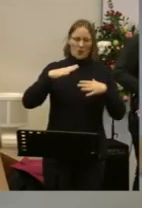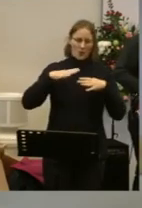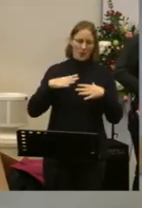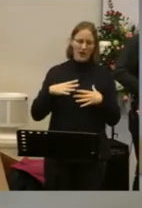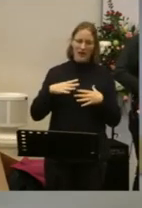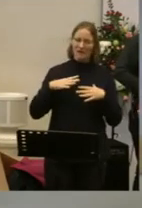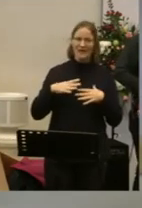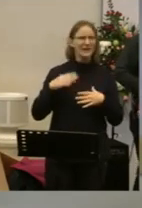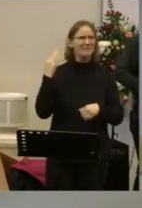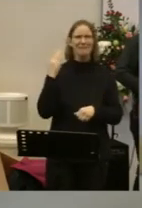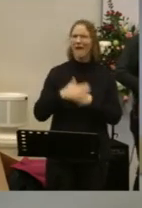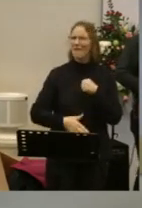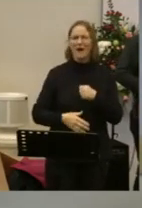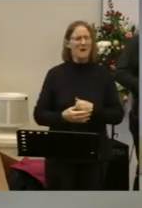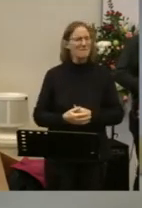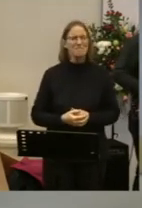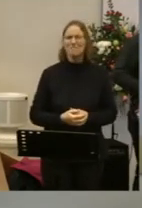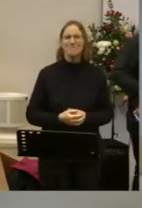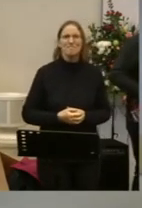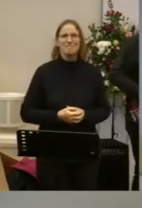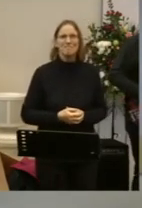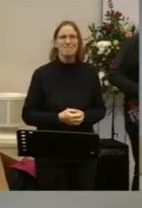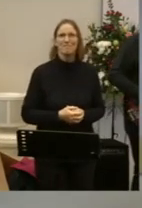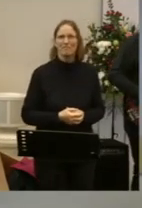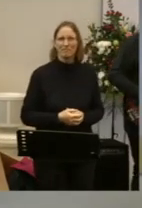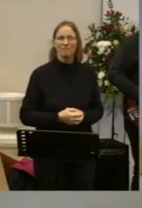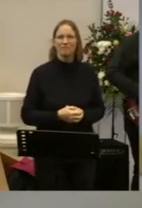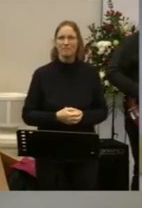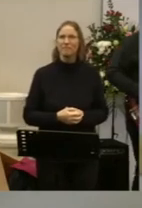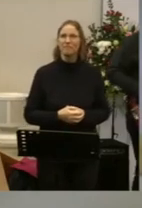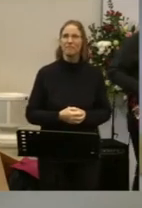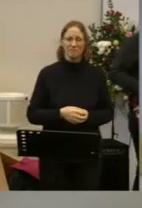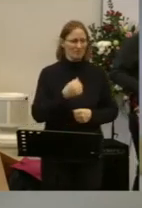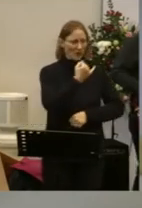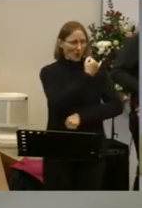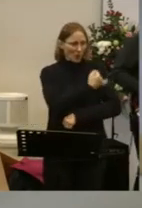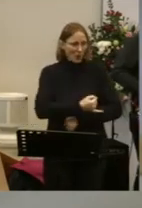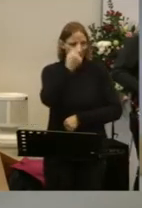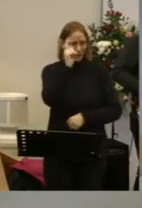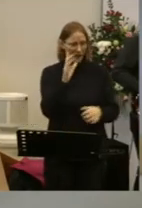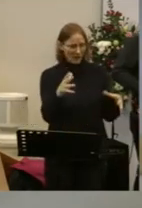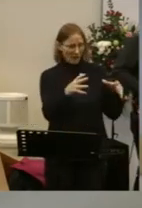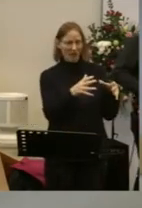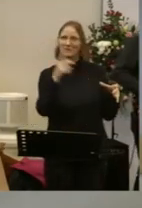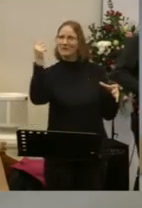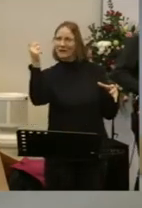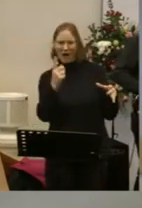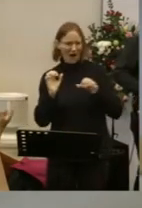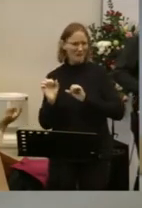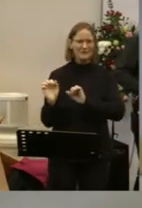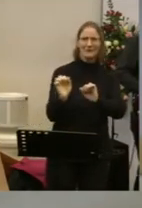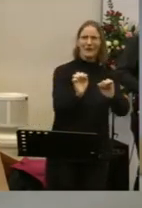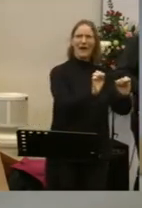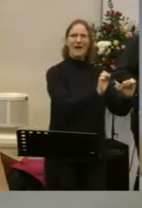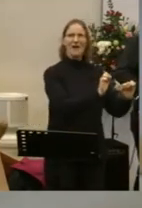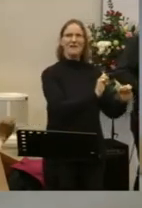you, we won't grow weary. You're the defender